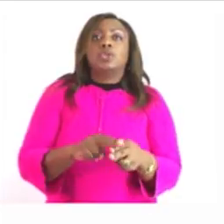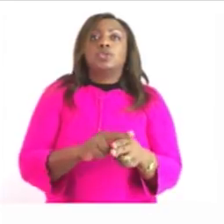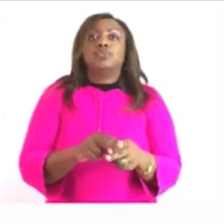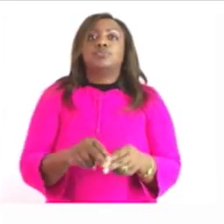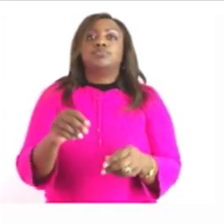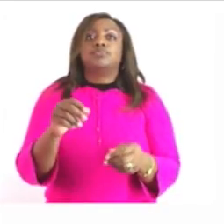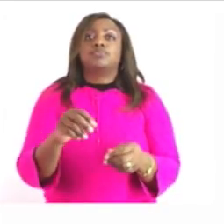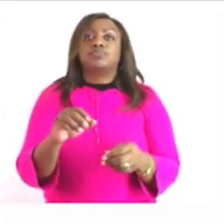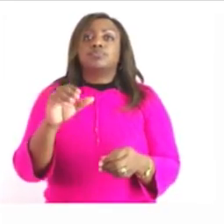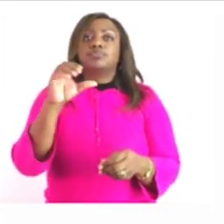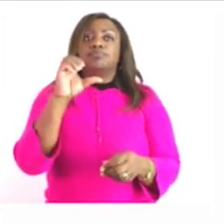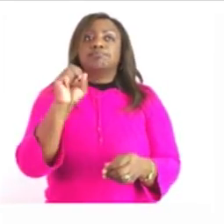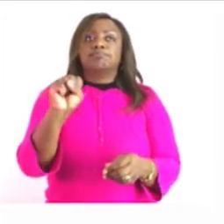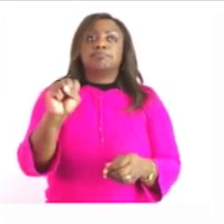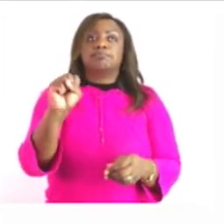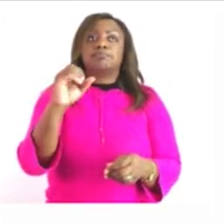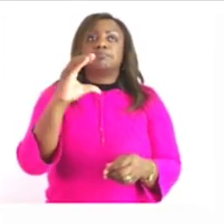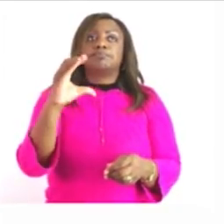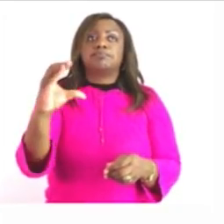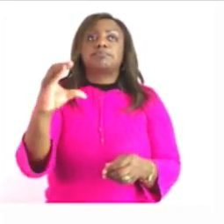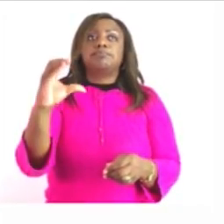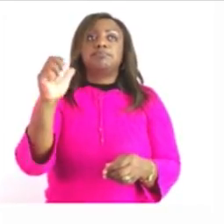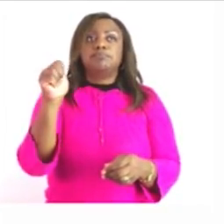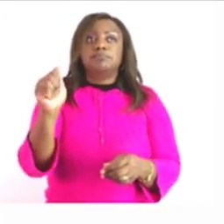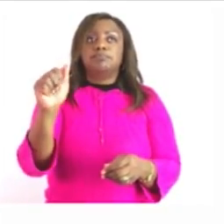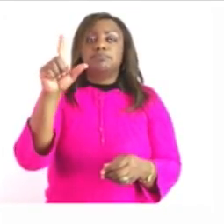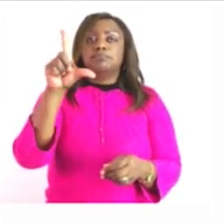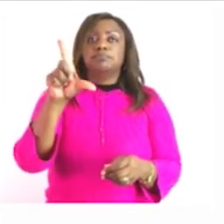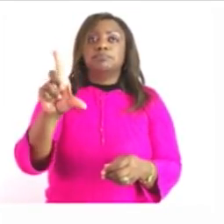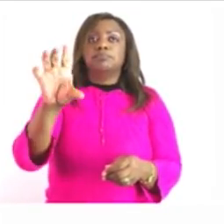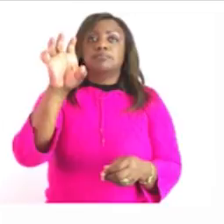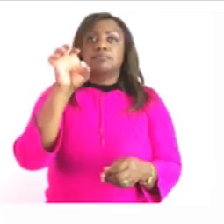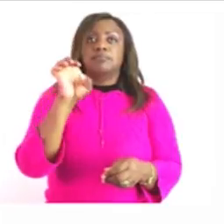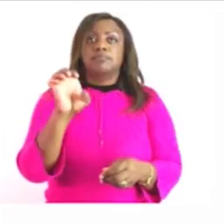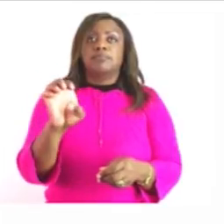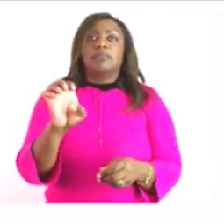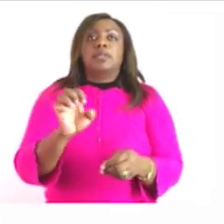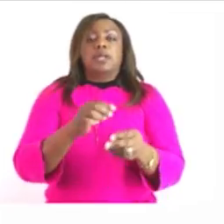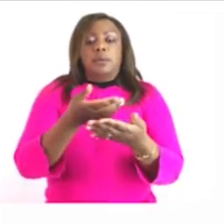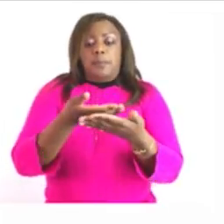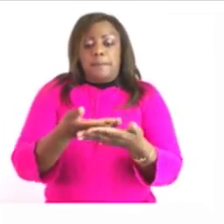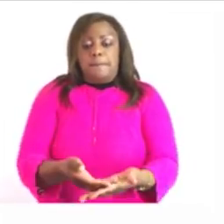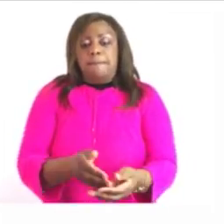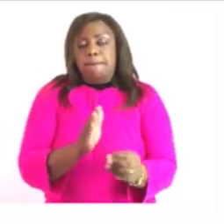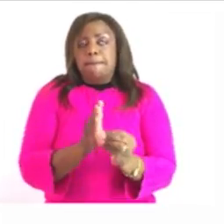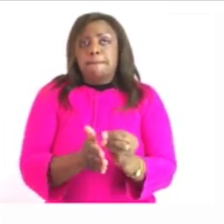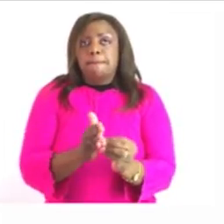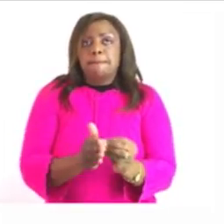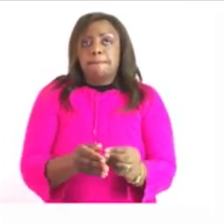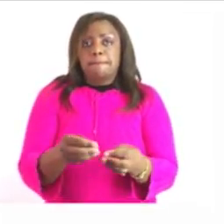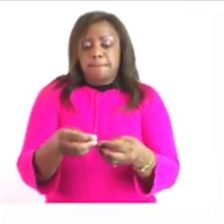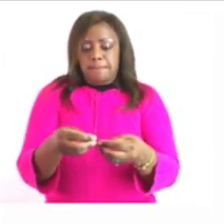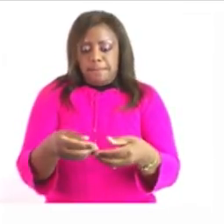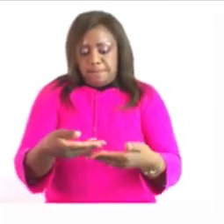actual answer you can take still the loaf of bread and you have to place it on